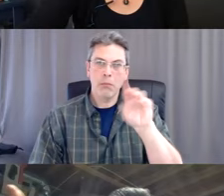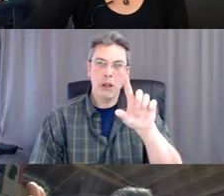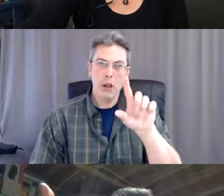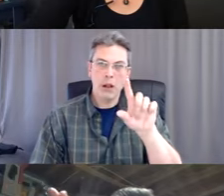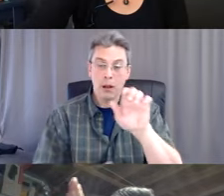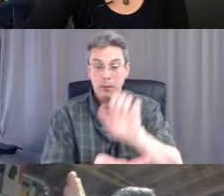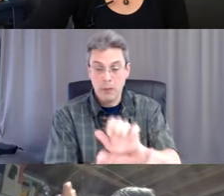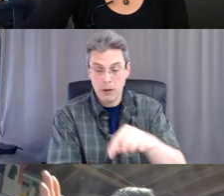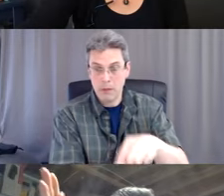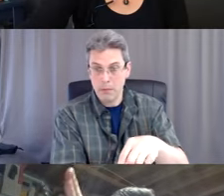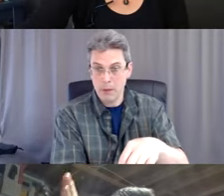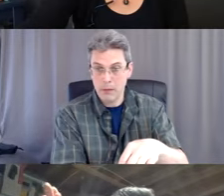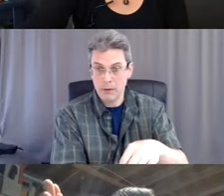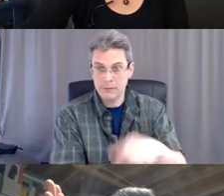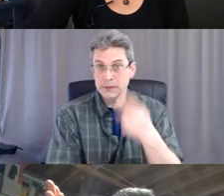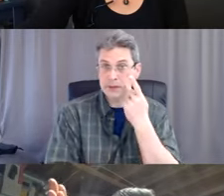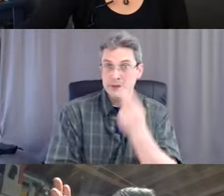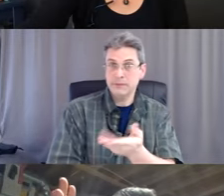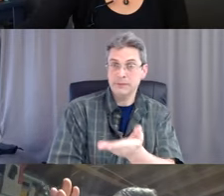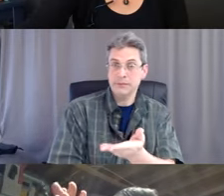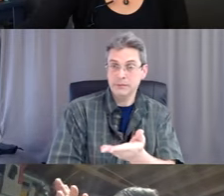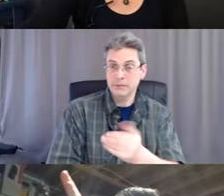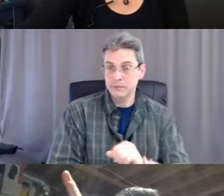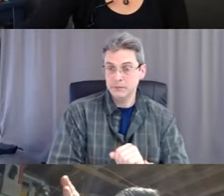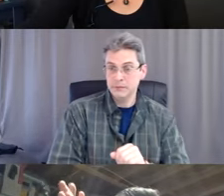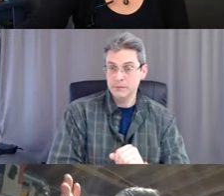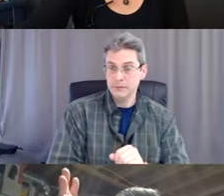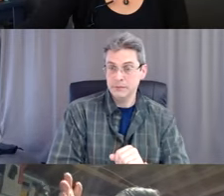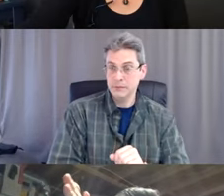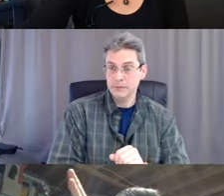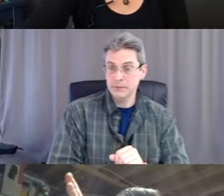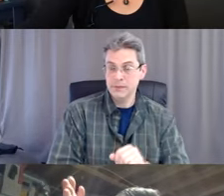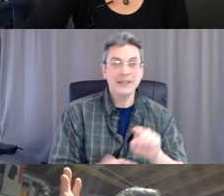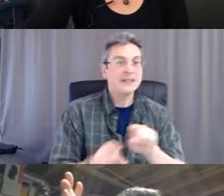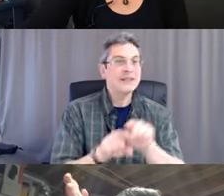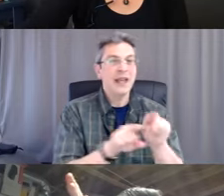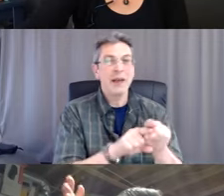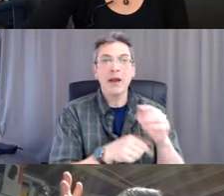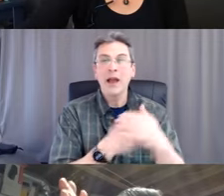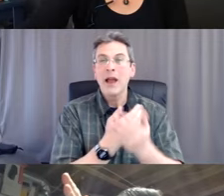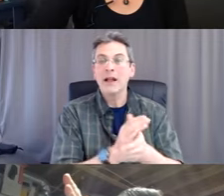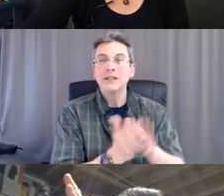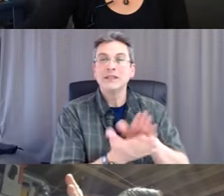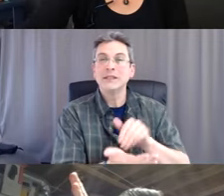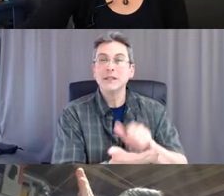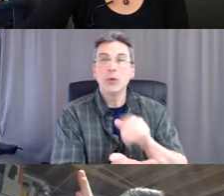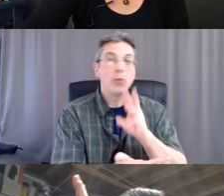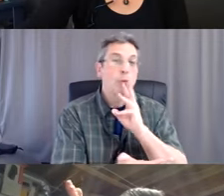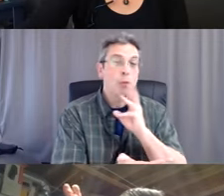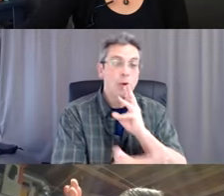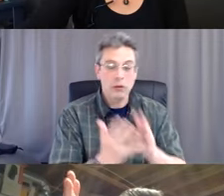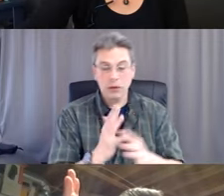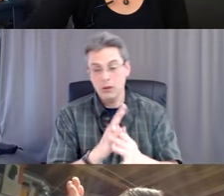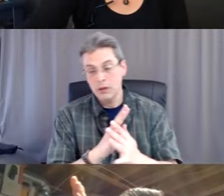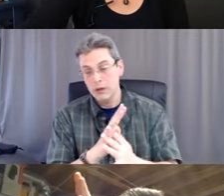And you rub your palms together. And just like we did, we lace our fingers together. So we get one side of my pinky. Then I